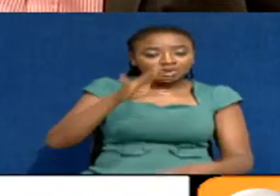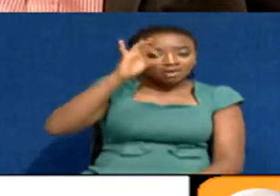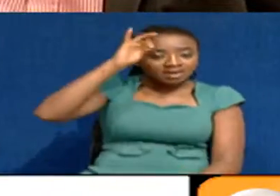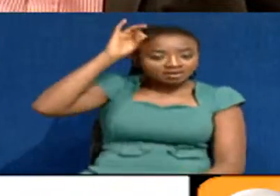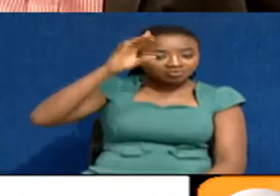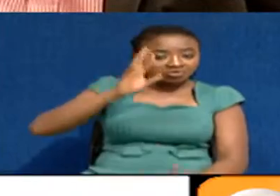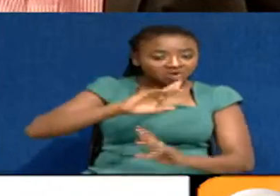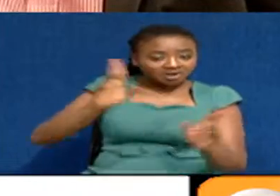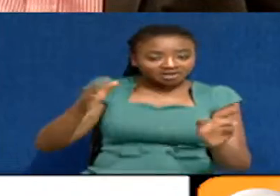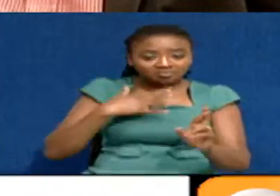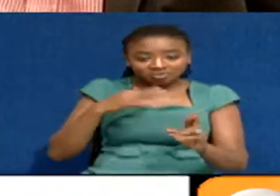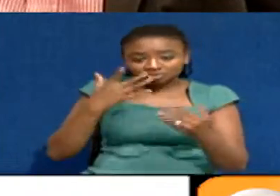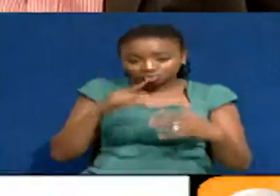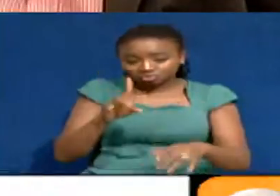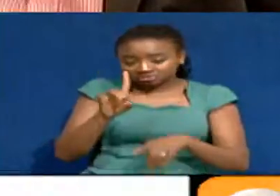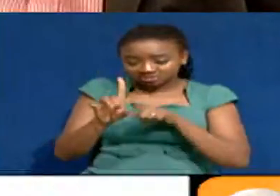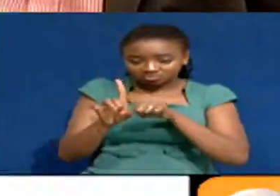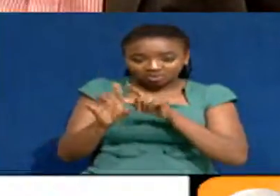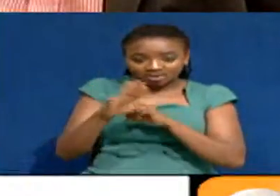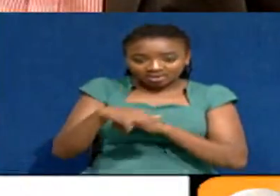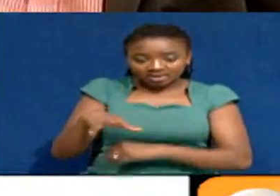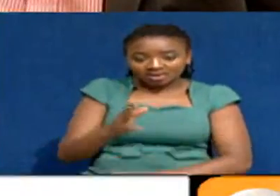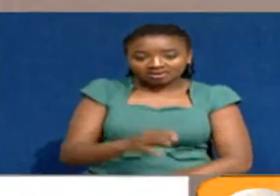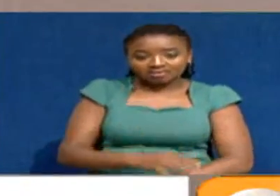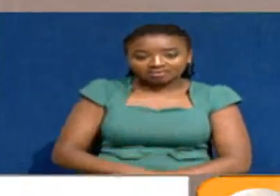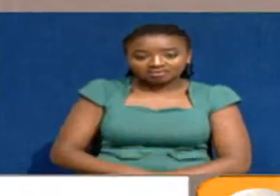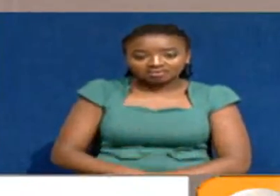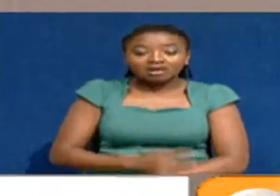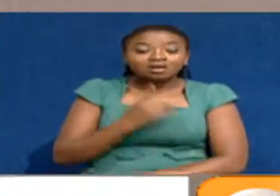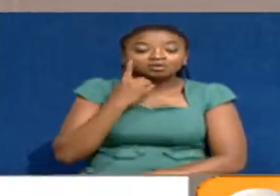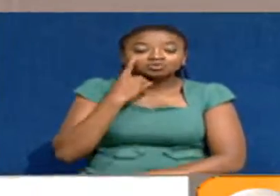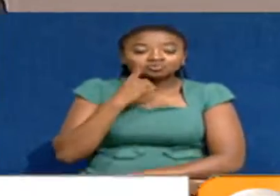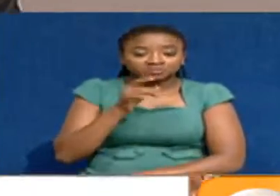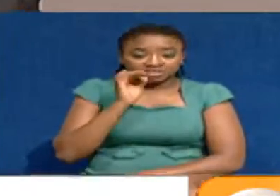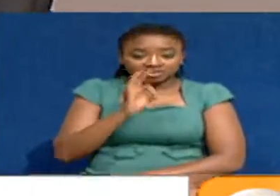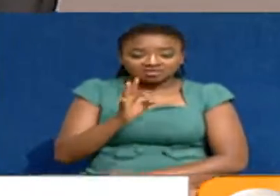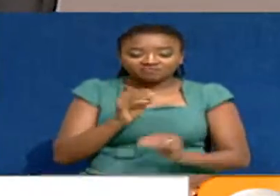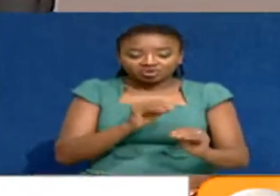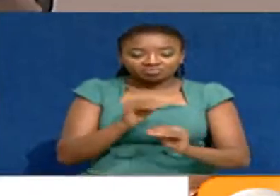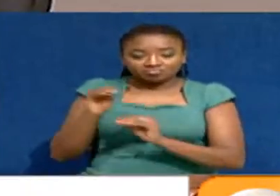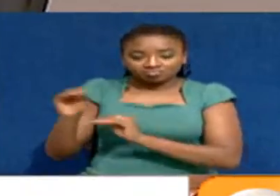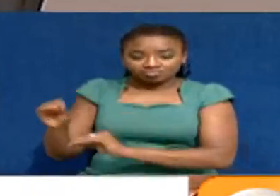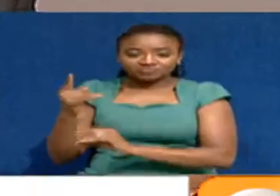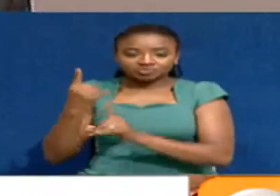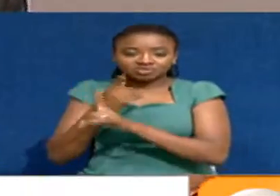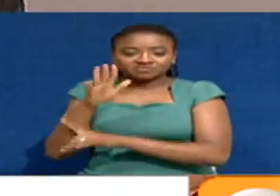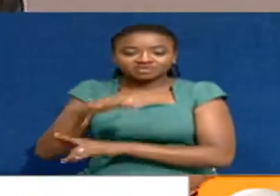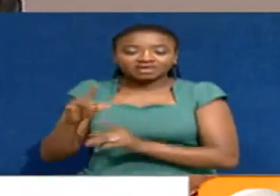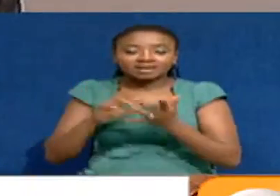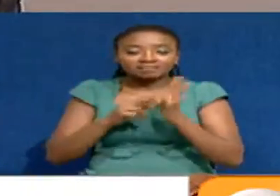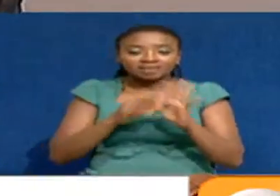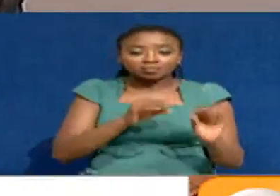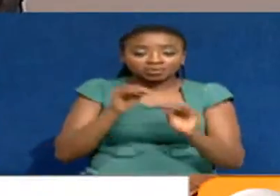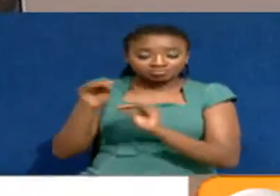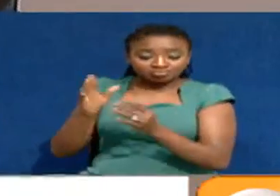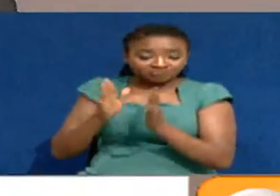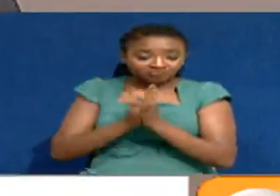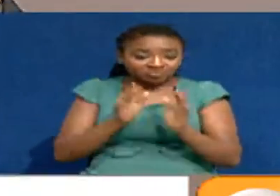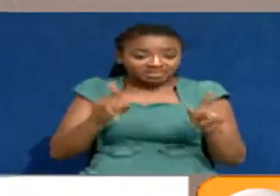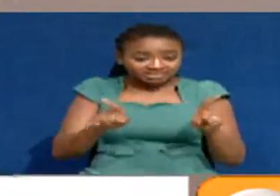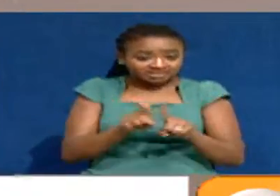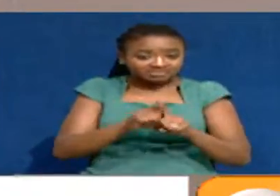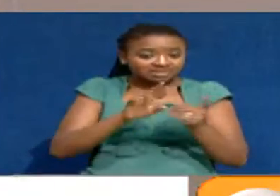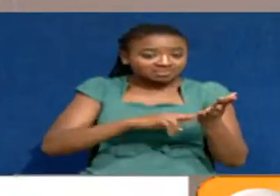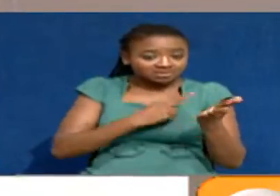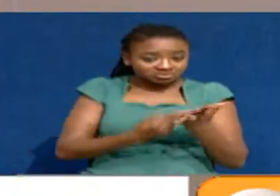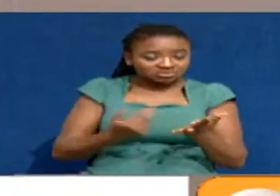that one unit? And remember this, when we are moved from Daragua and taken to Ojero Rock, we are not taken with the resources that we have been receiving